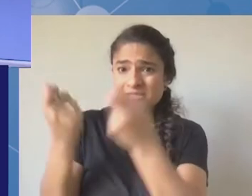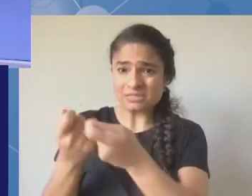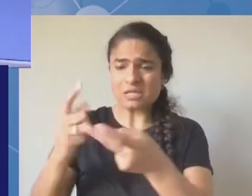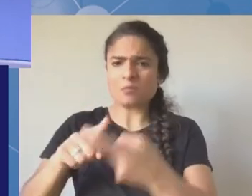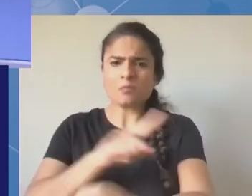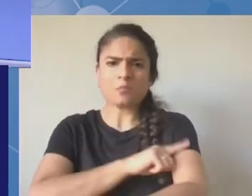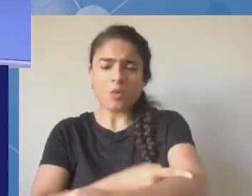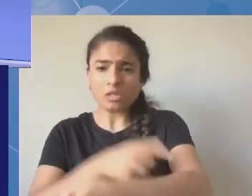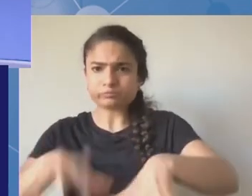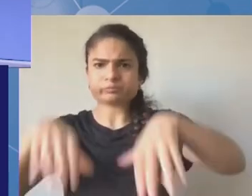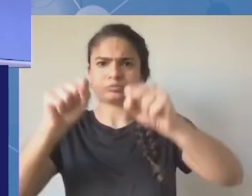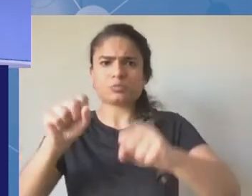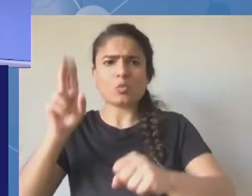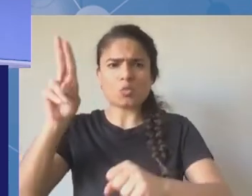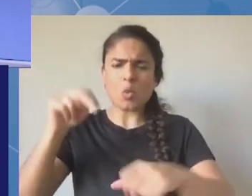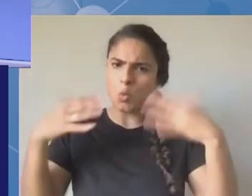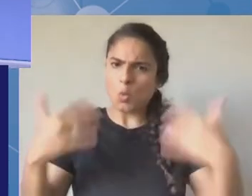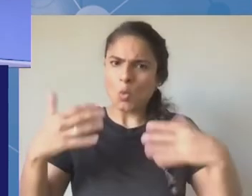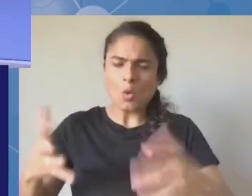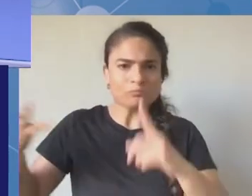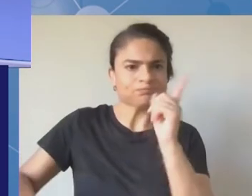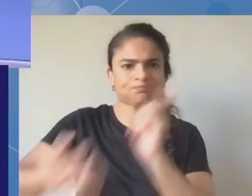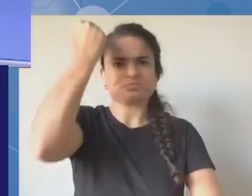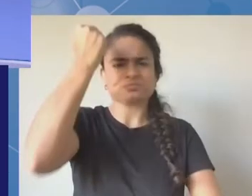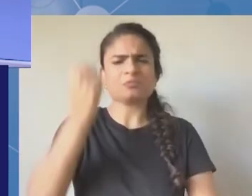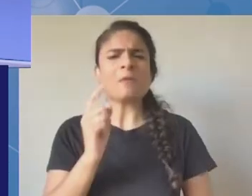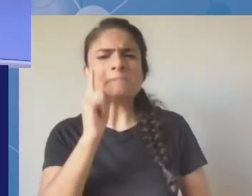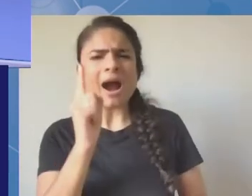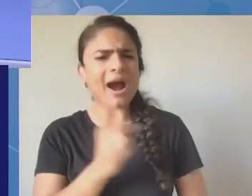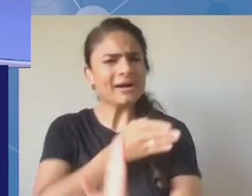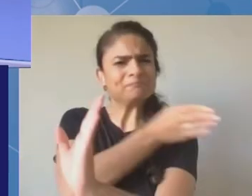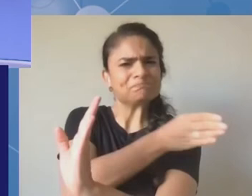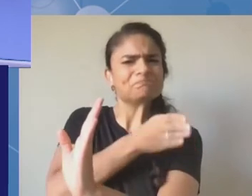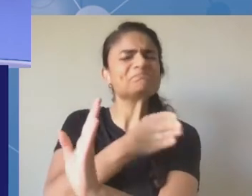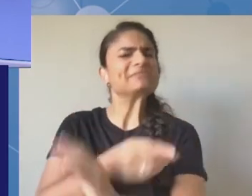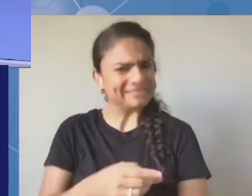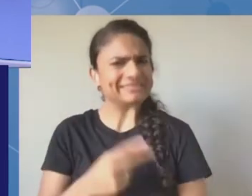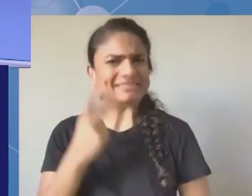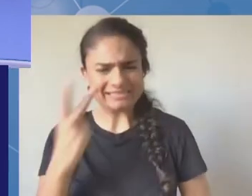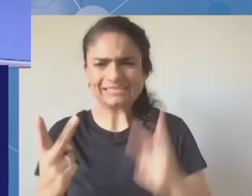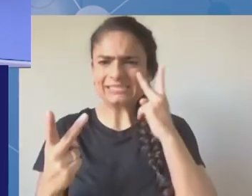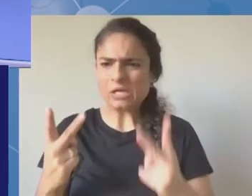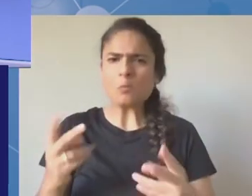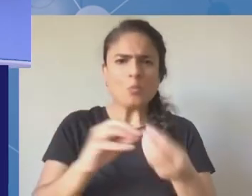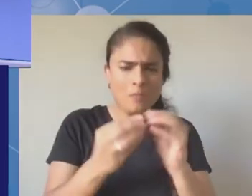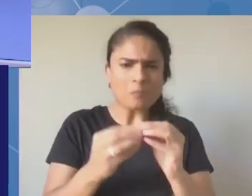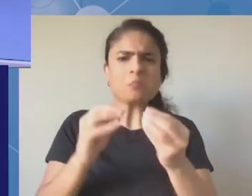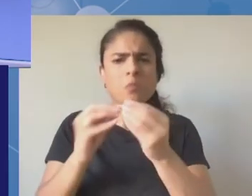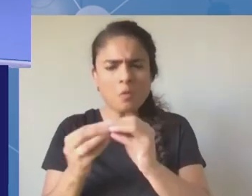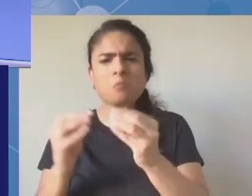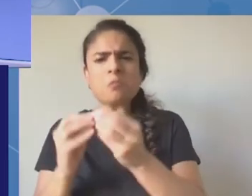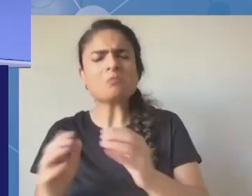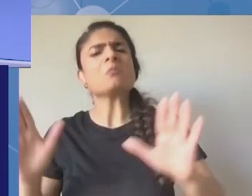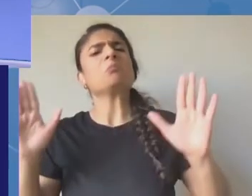that came in but in the overall i think this was awesome but i must side with